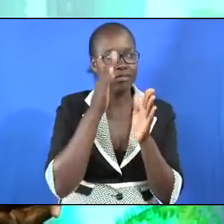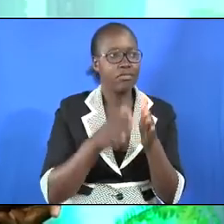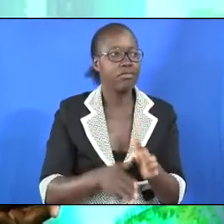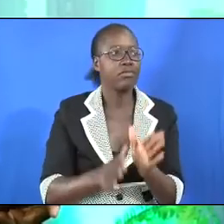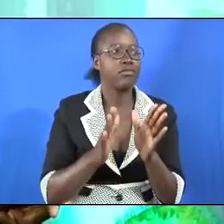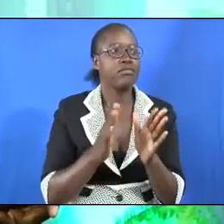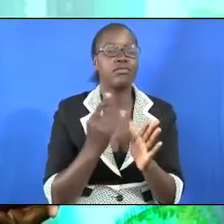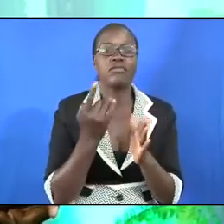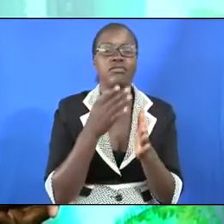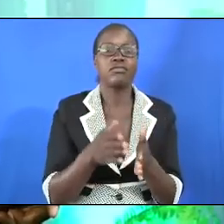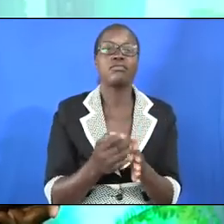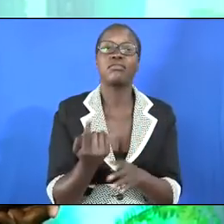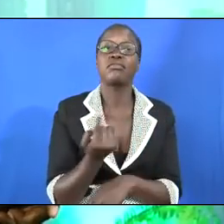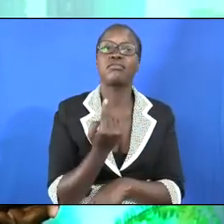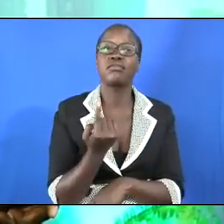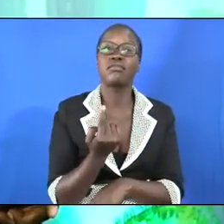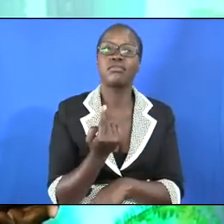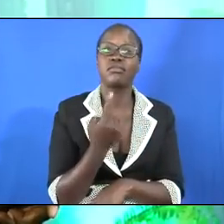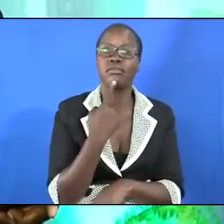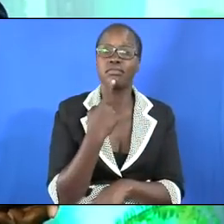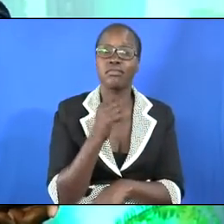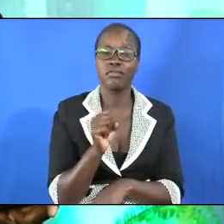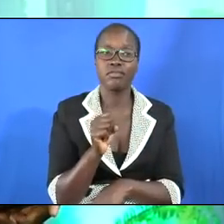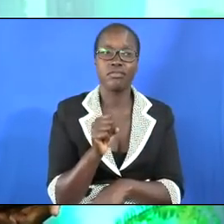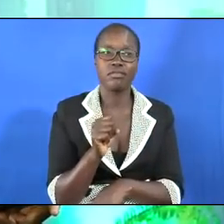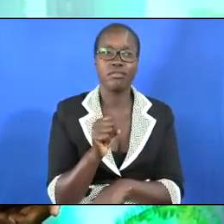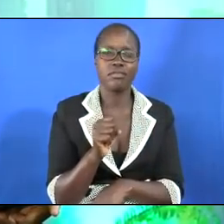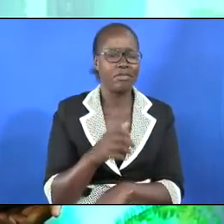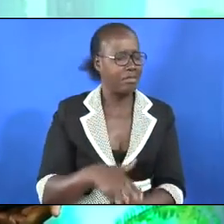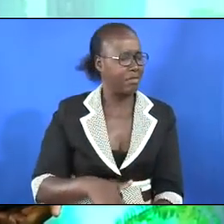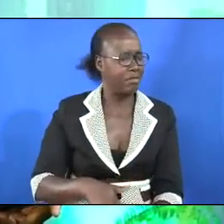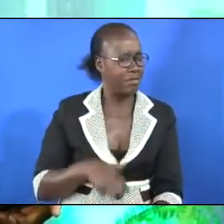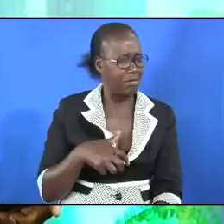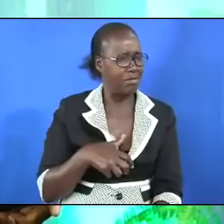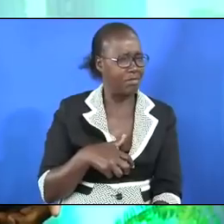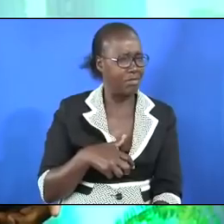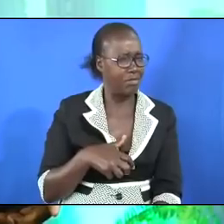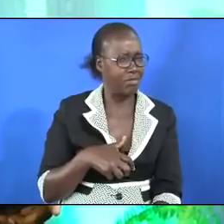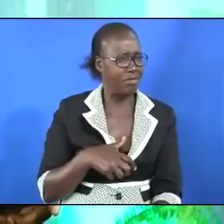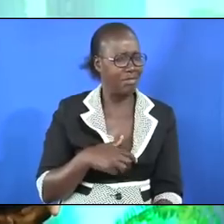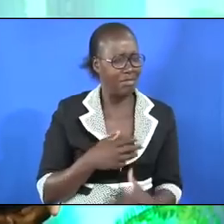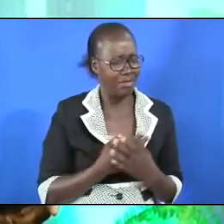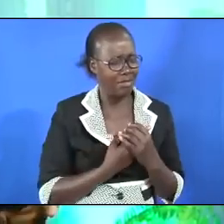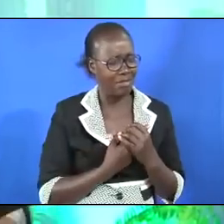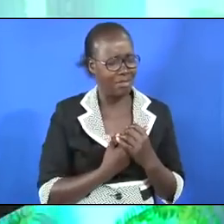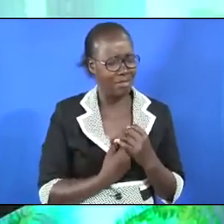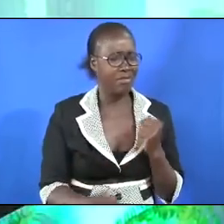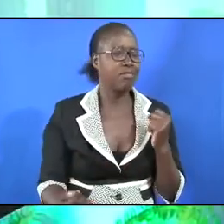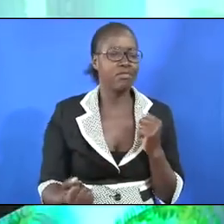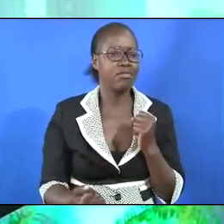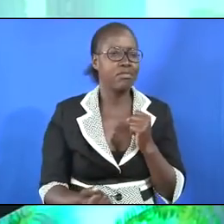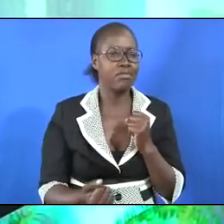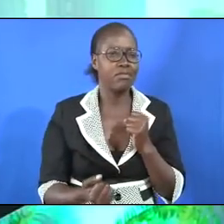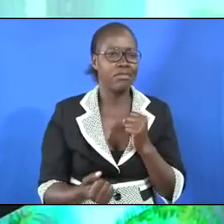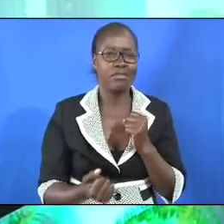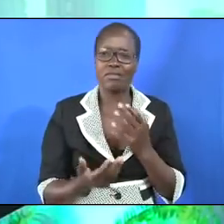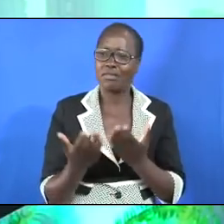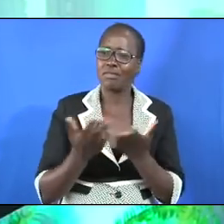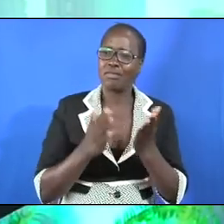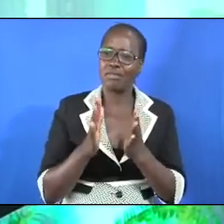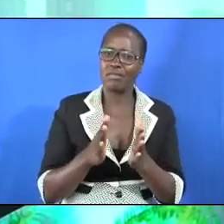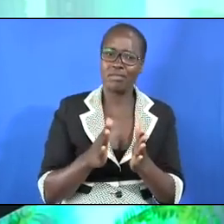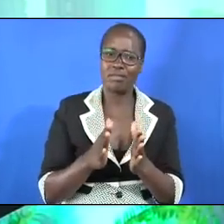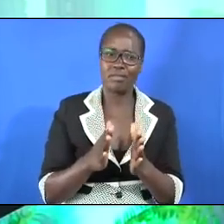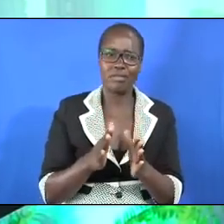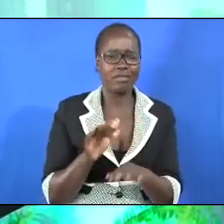is the only one and so he is angry and he lives to go his servants go to him and tell him